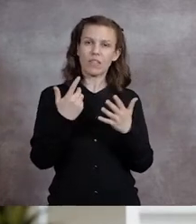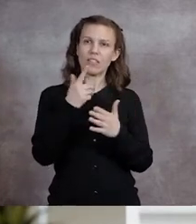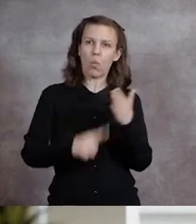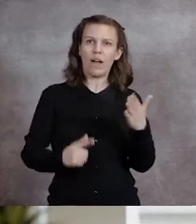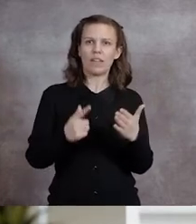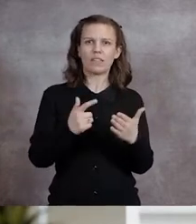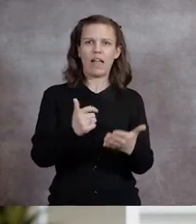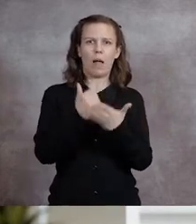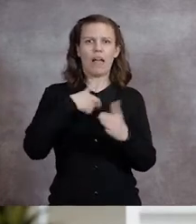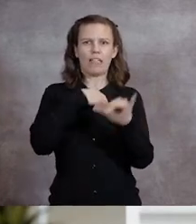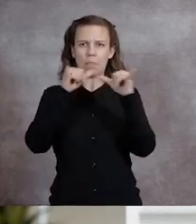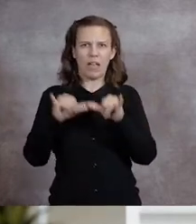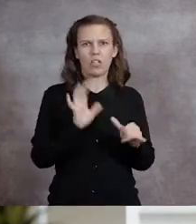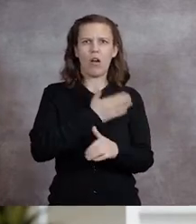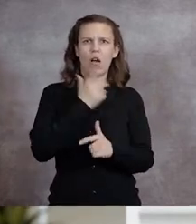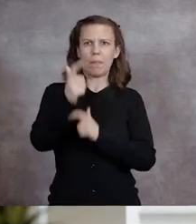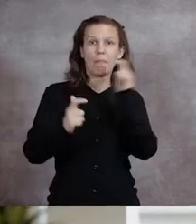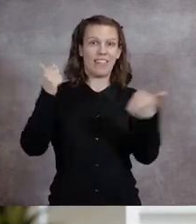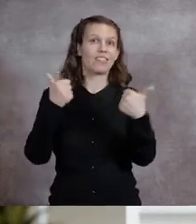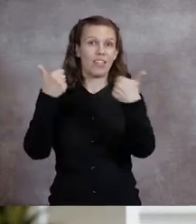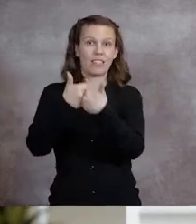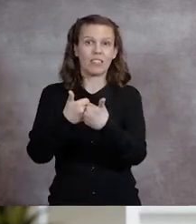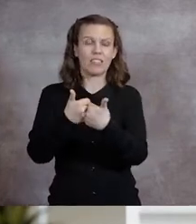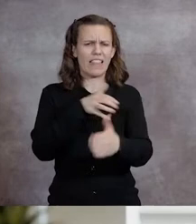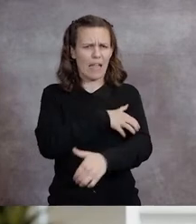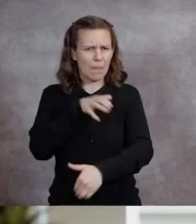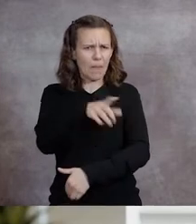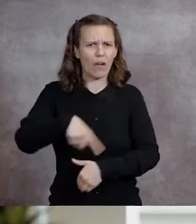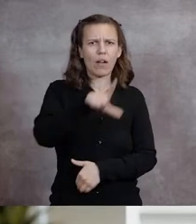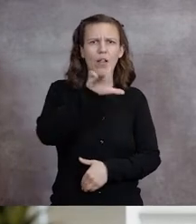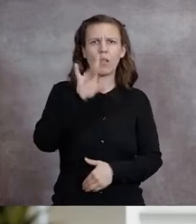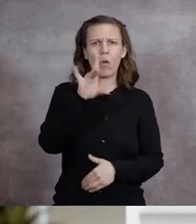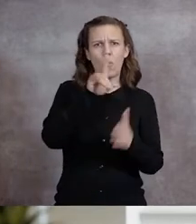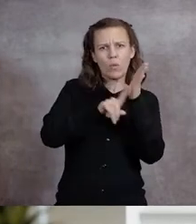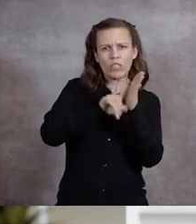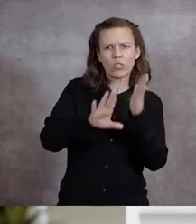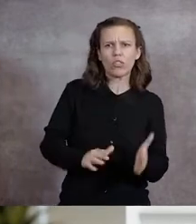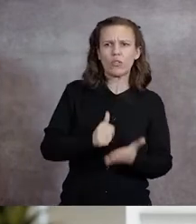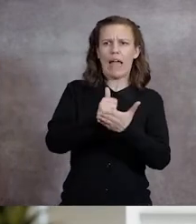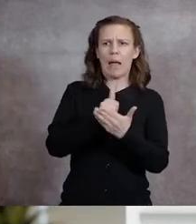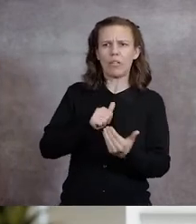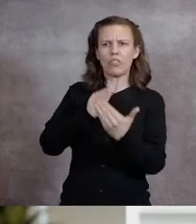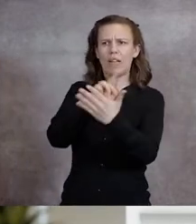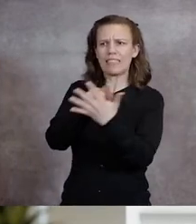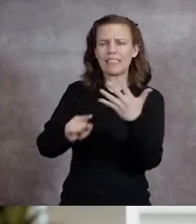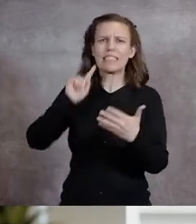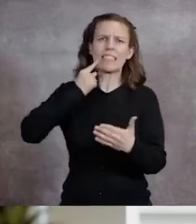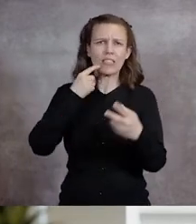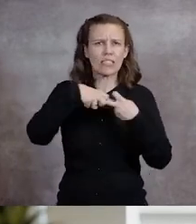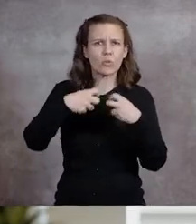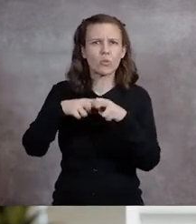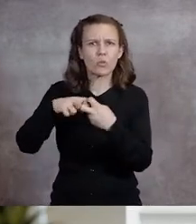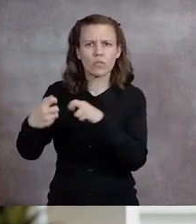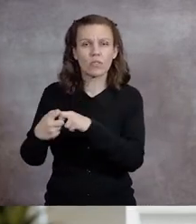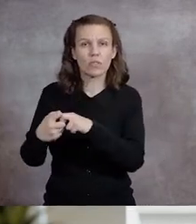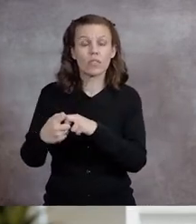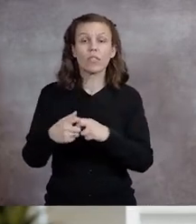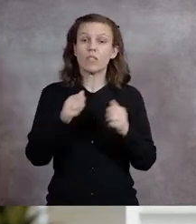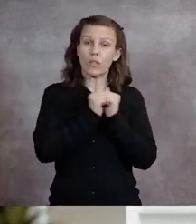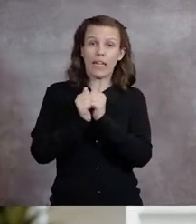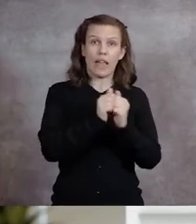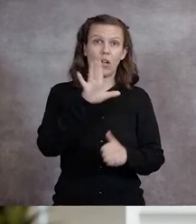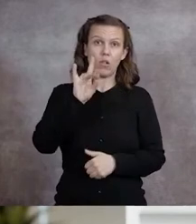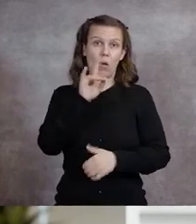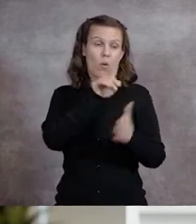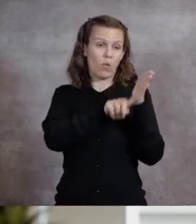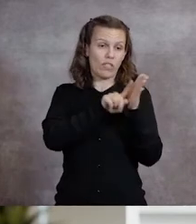challenges, which empower LOBO researchers to address some of New Mexico's most pressing issues. Together, LOBO researchers